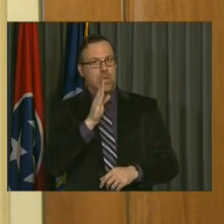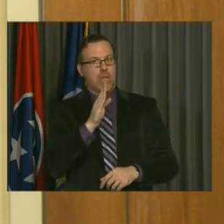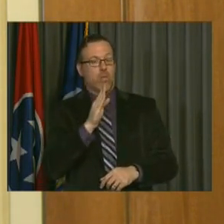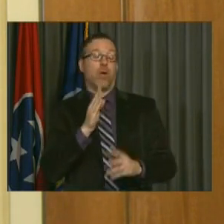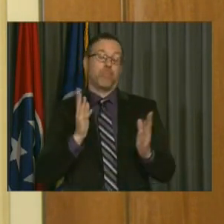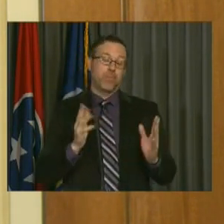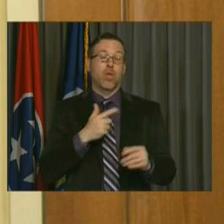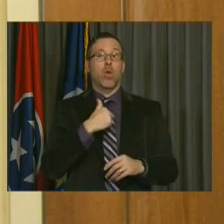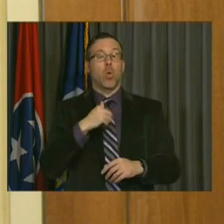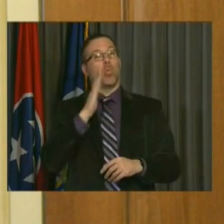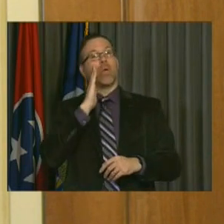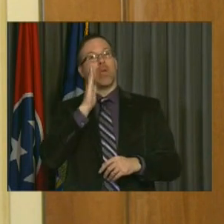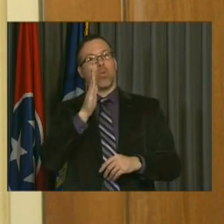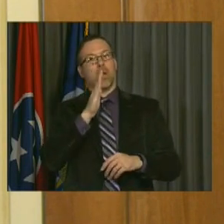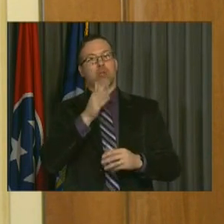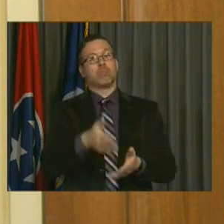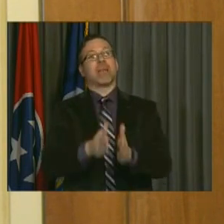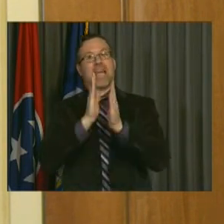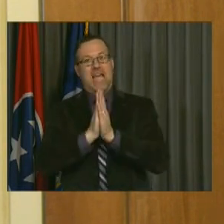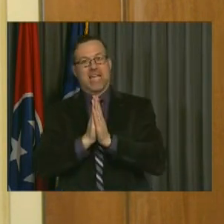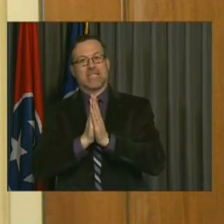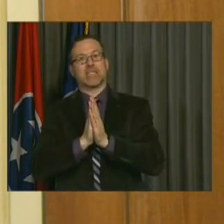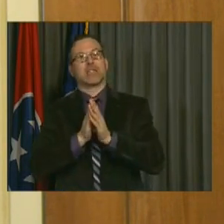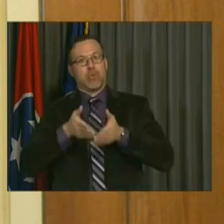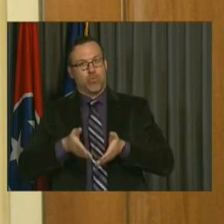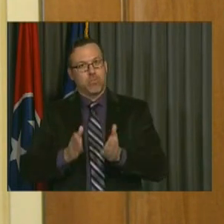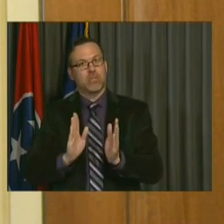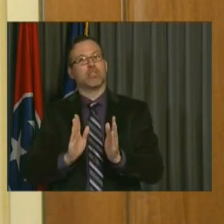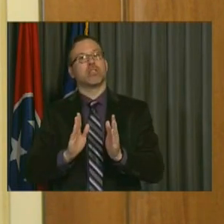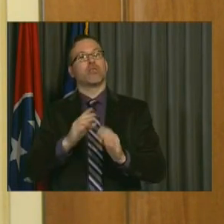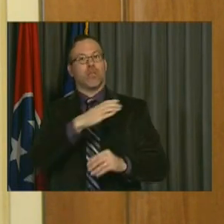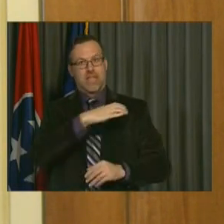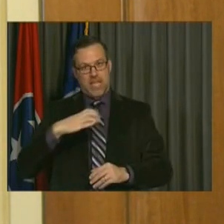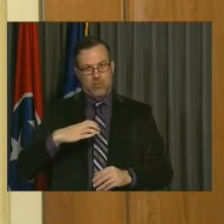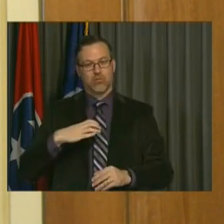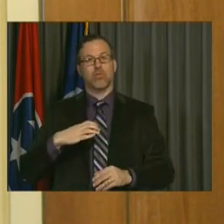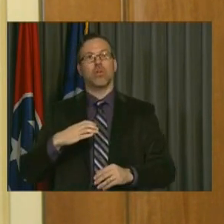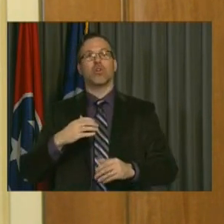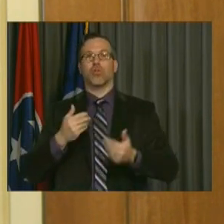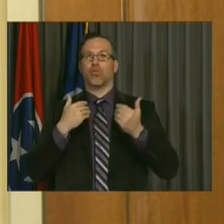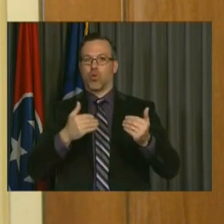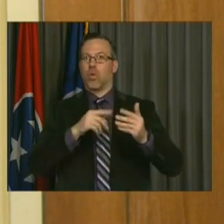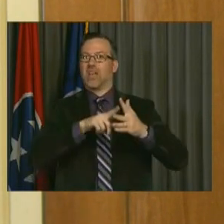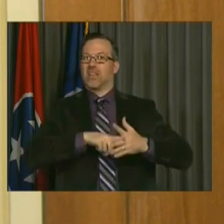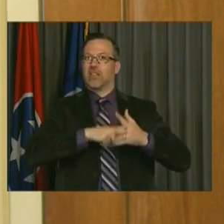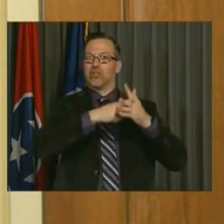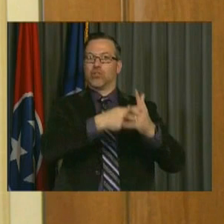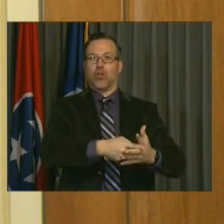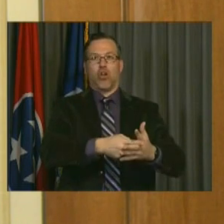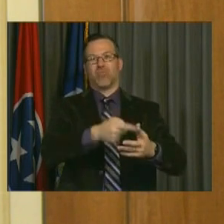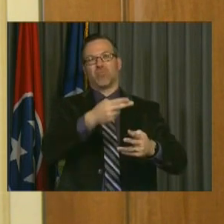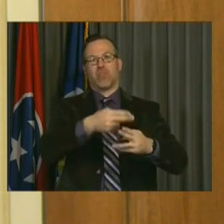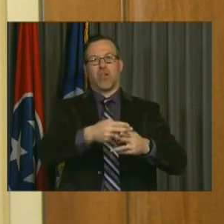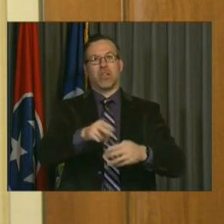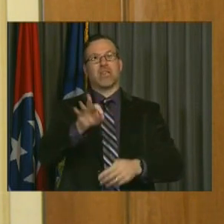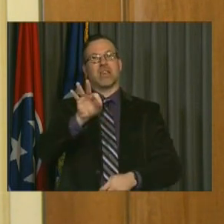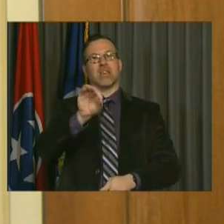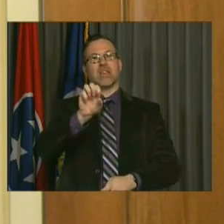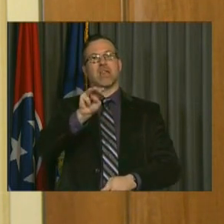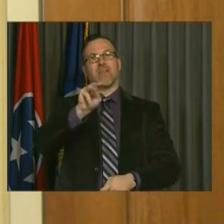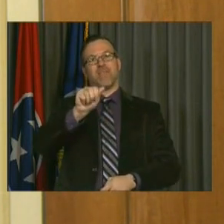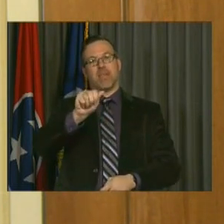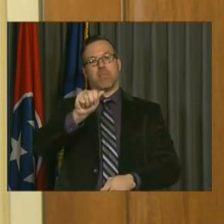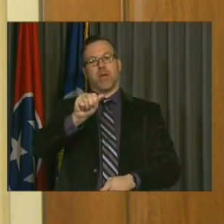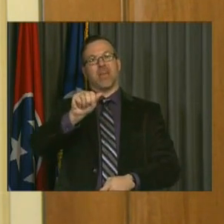presenting to the council a request to participate in what we're calling FEMA TANs,